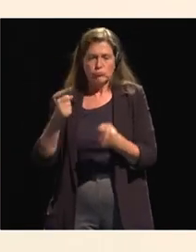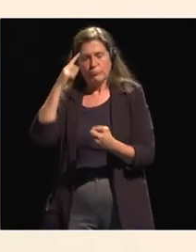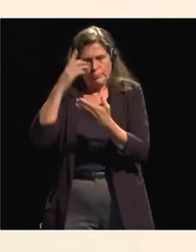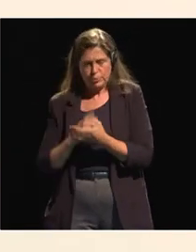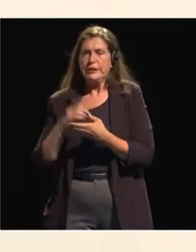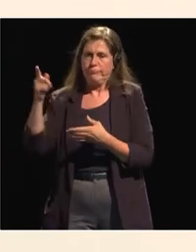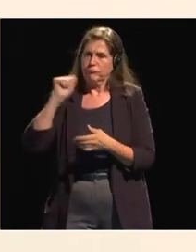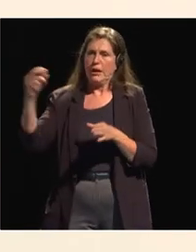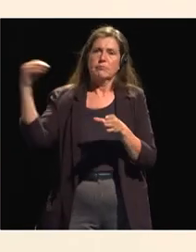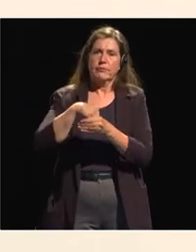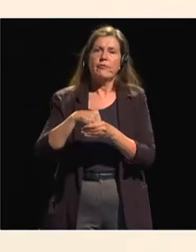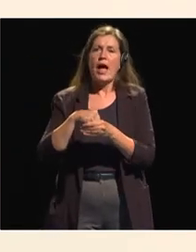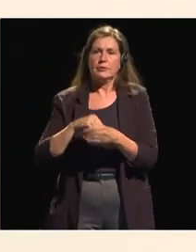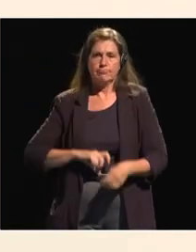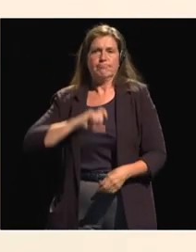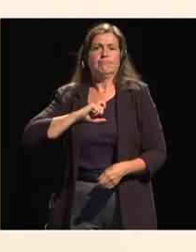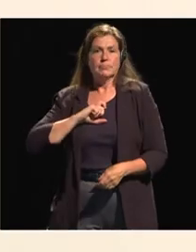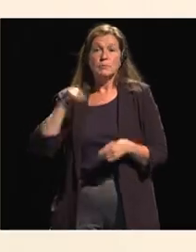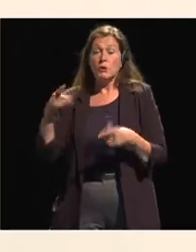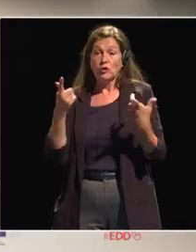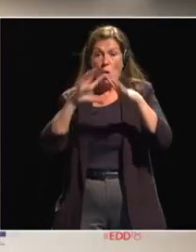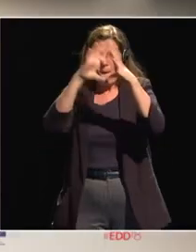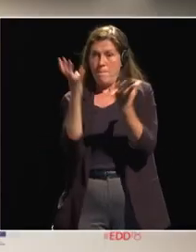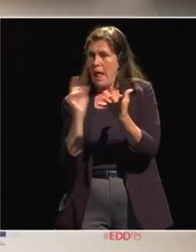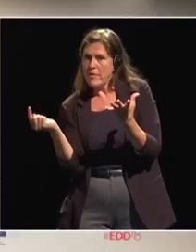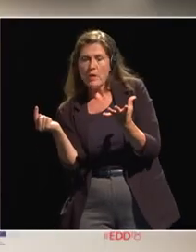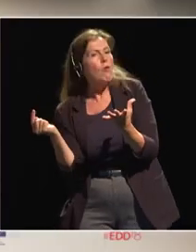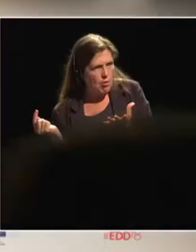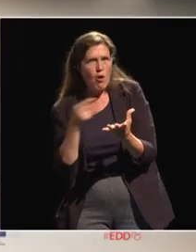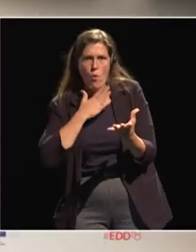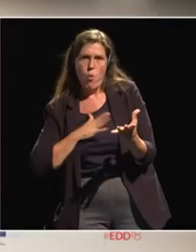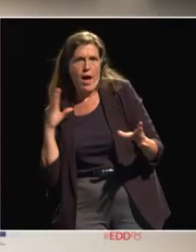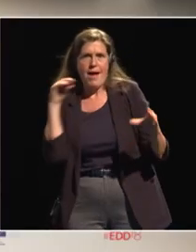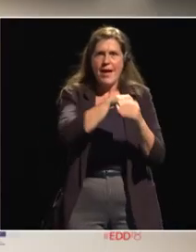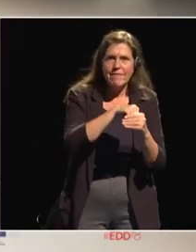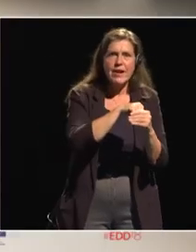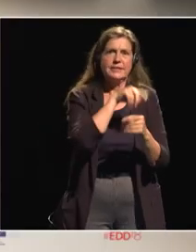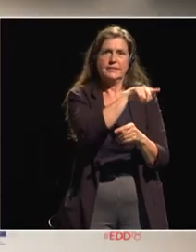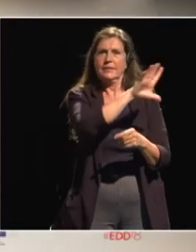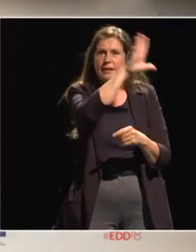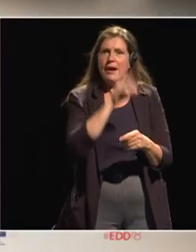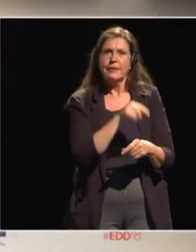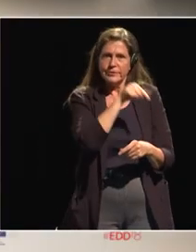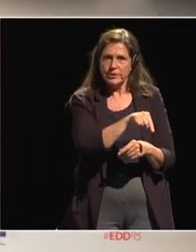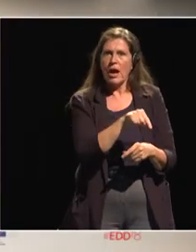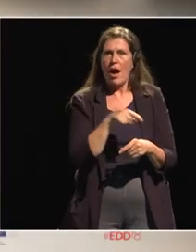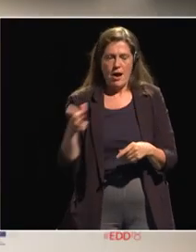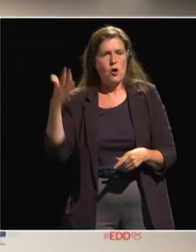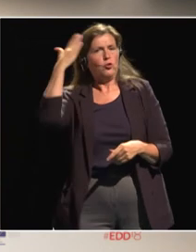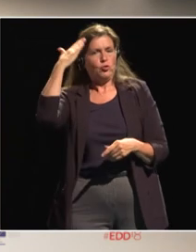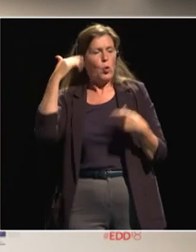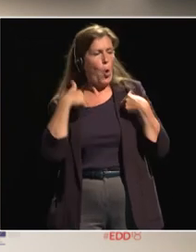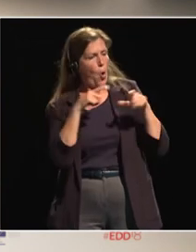this part of the the the planet can come and invest with all the guarantee that uh they are doing business